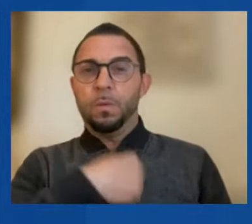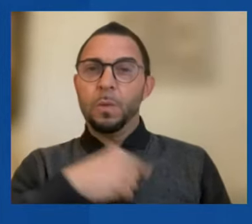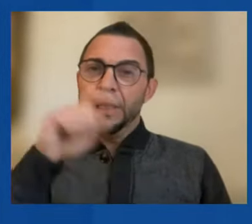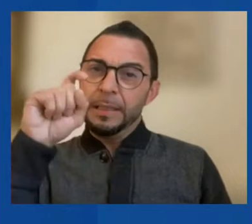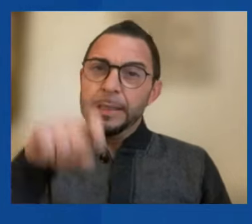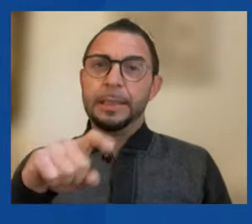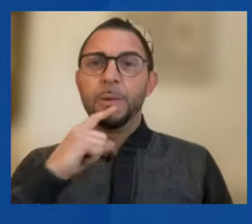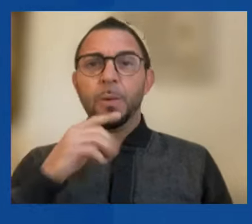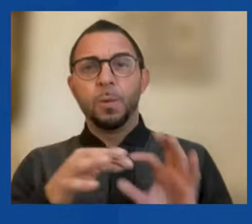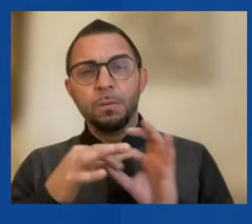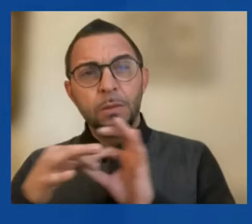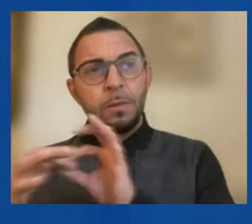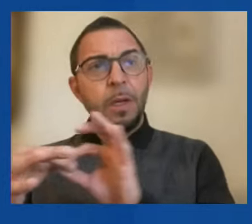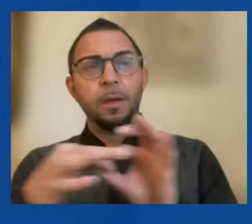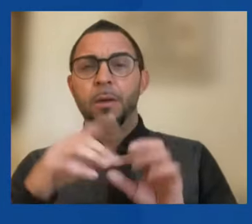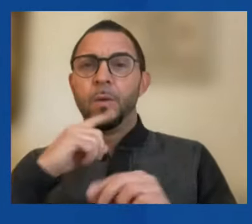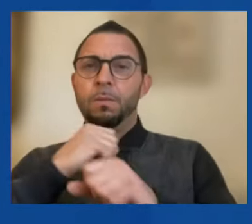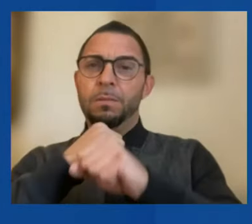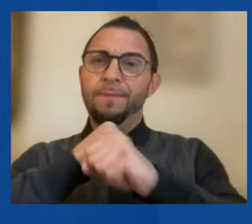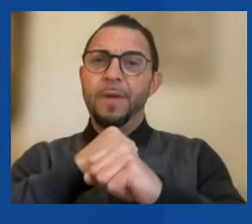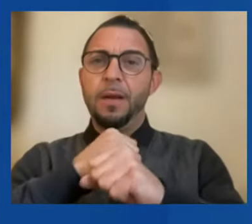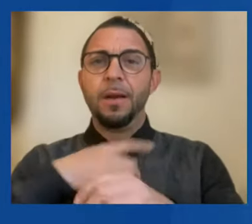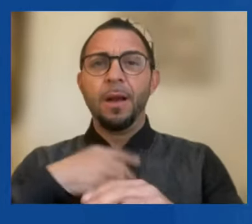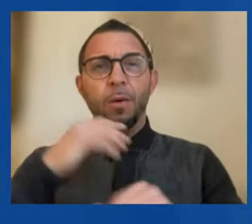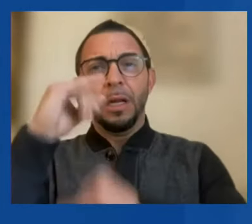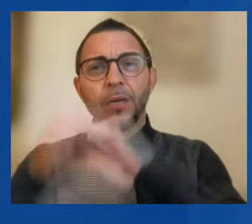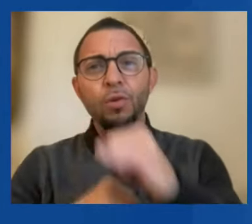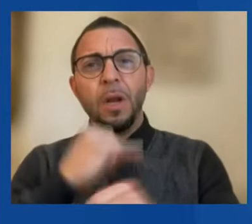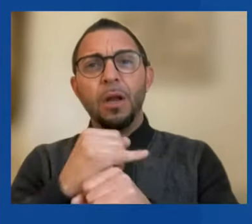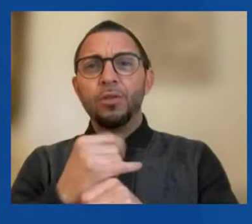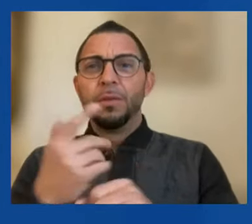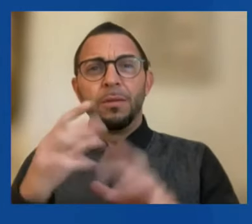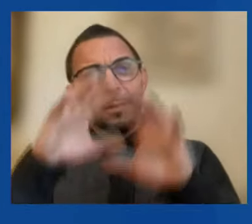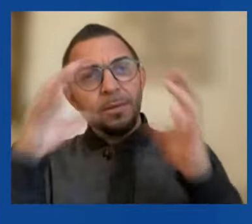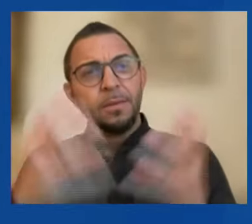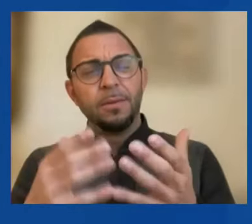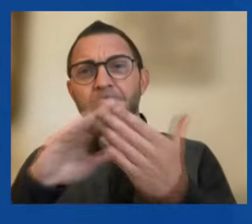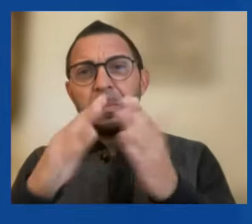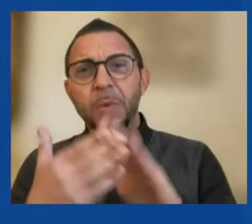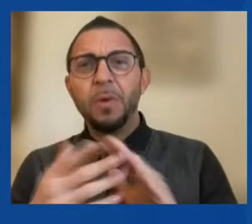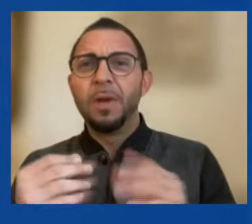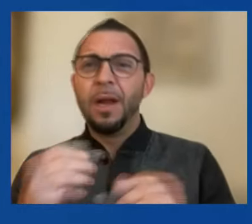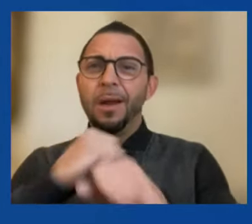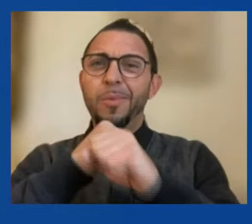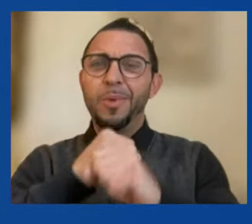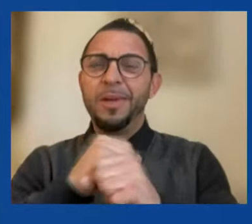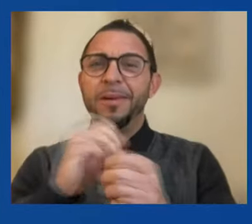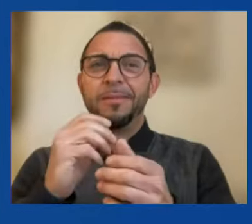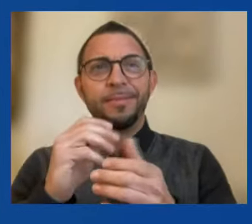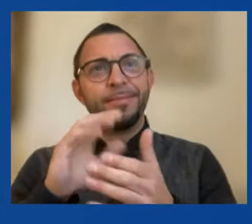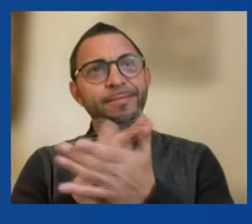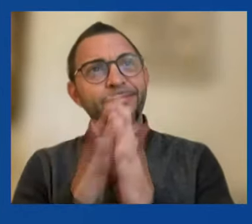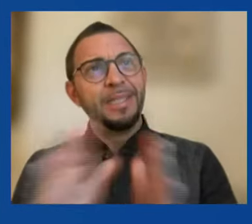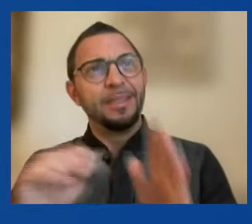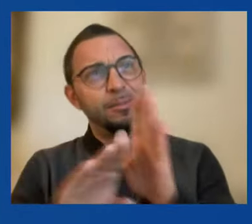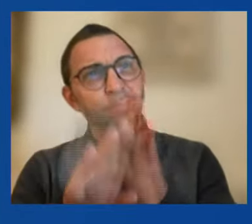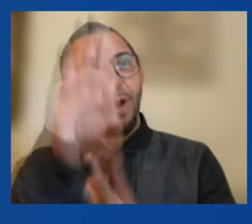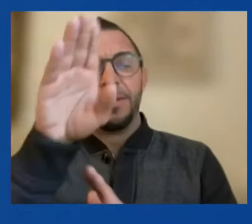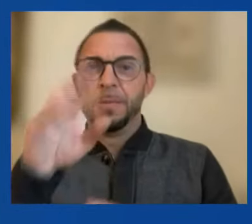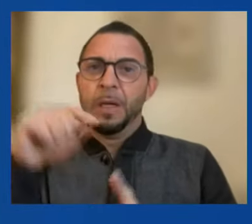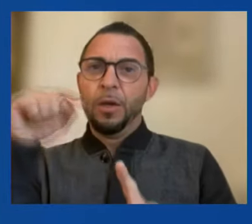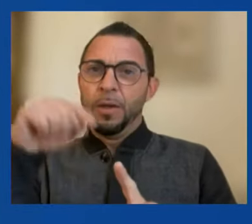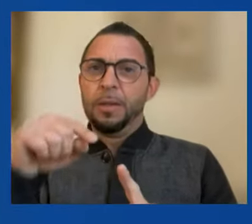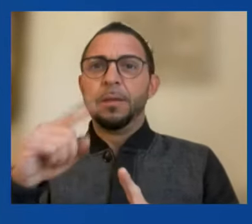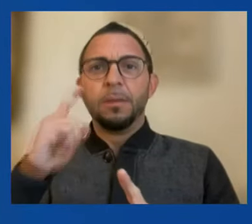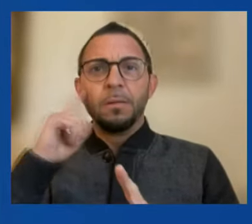defend our international order and protect the peace and prosperity that it's conferred on advanced